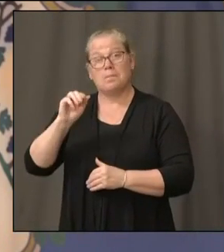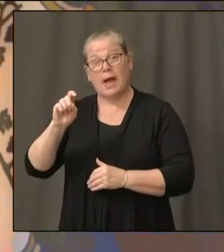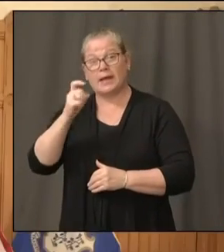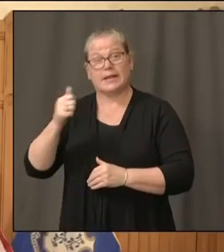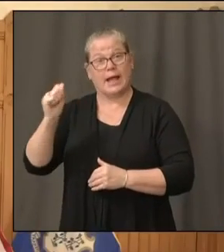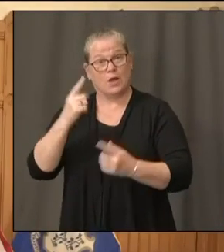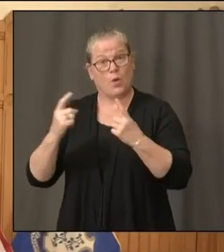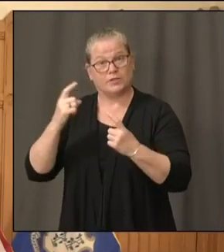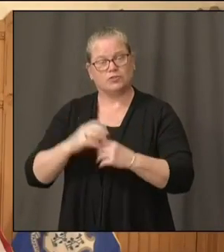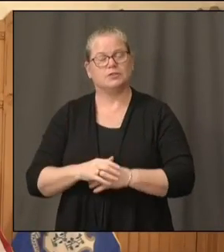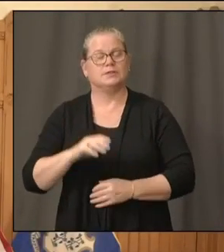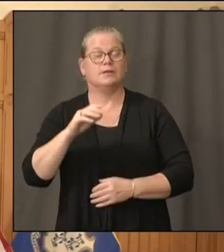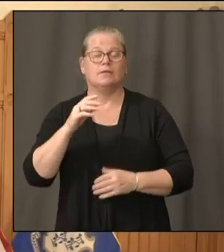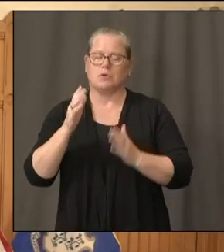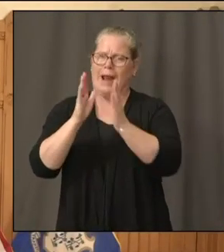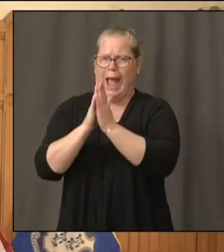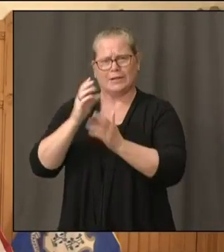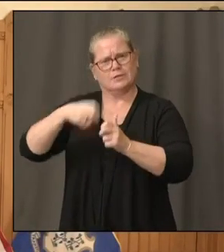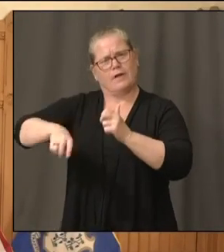NBC, Connecticut.